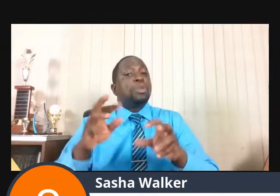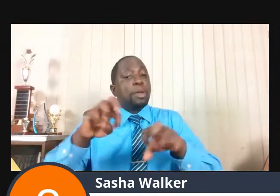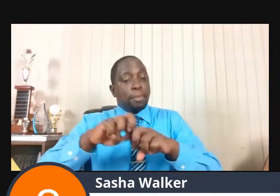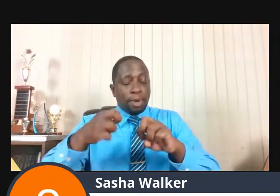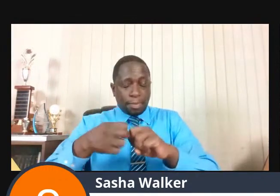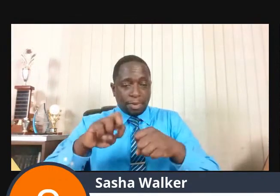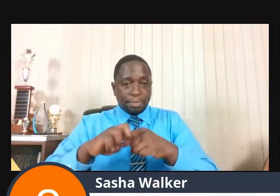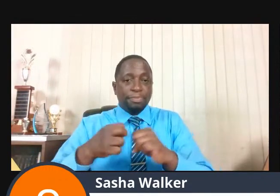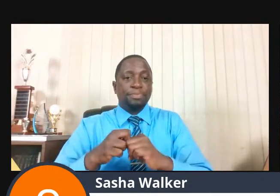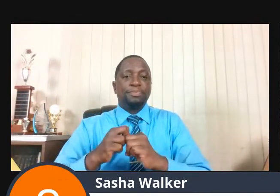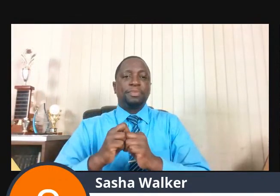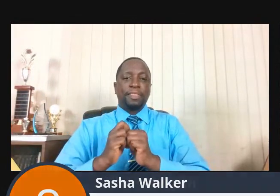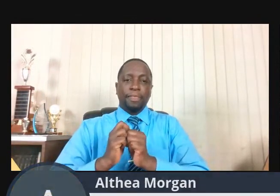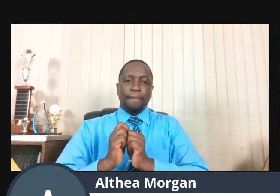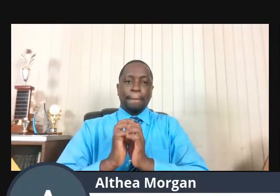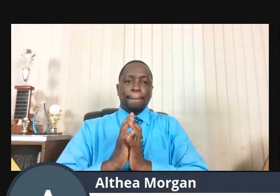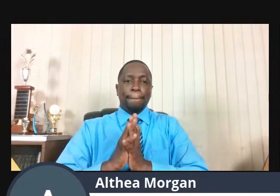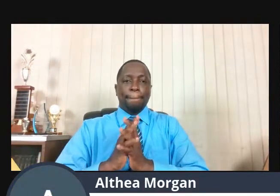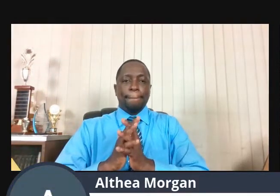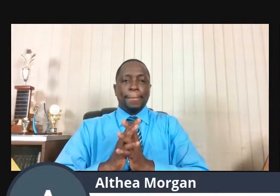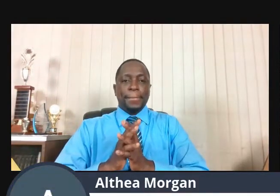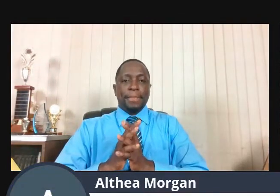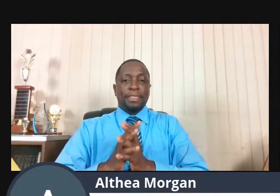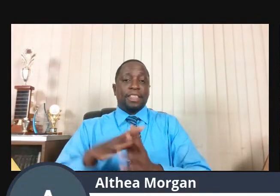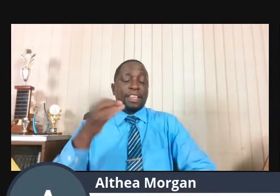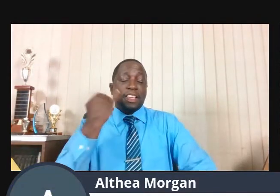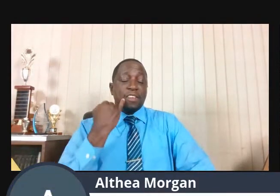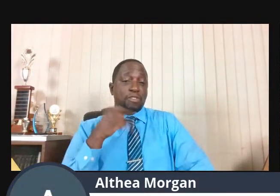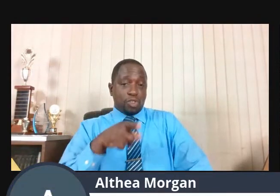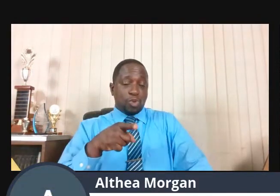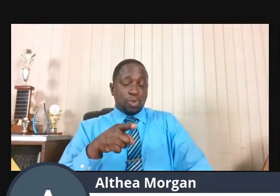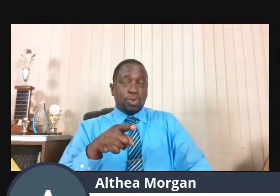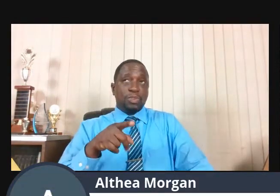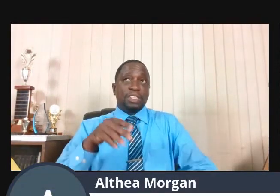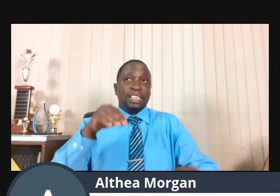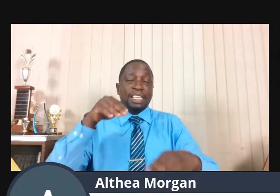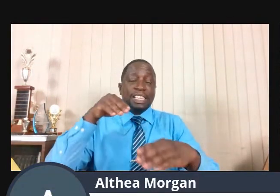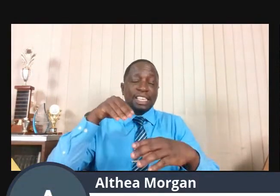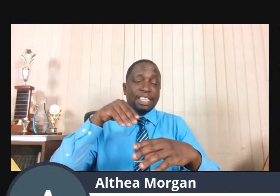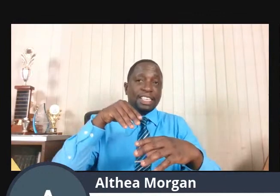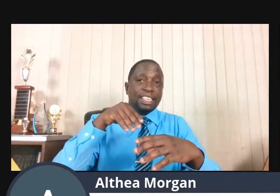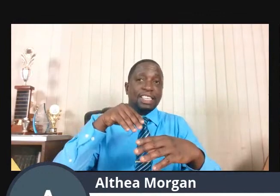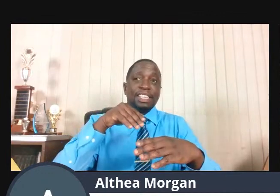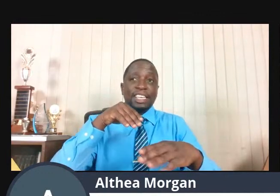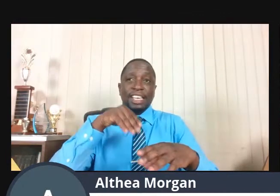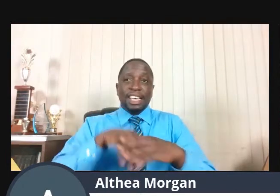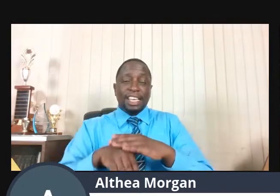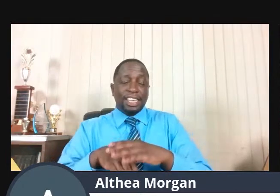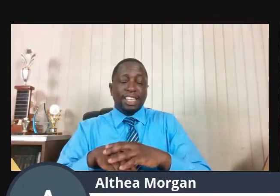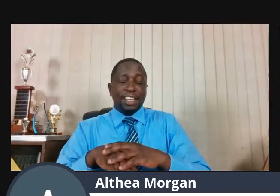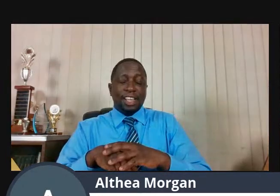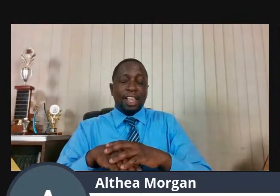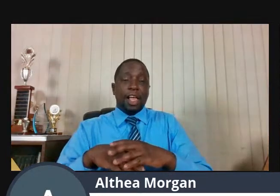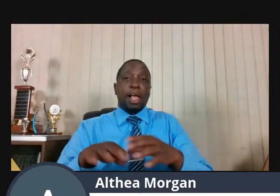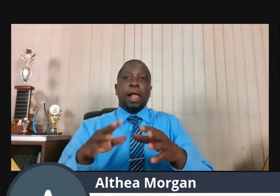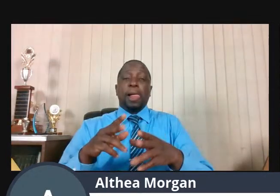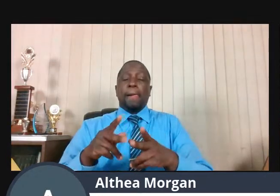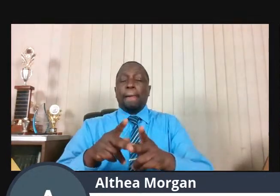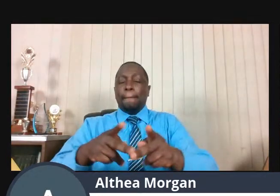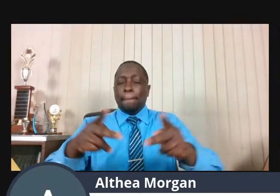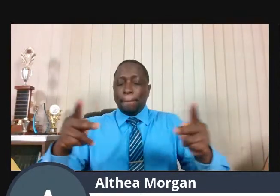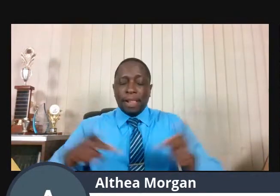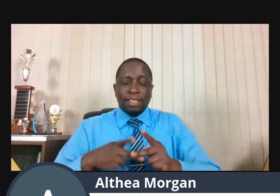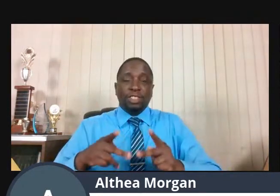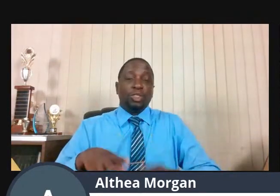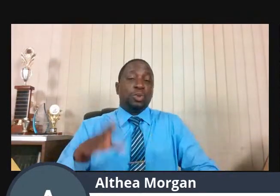close perspective. If you're in a dead end for answers, you can open the roadways